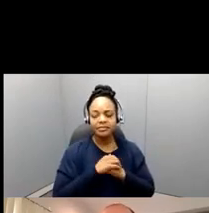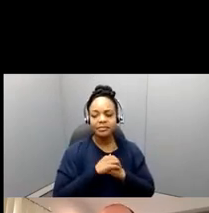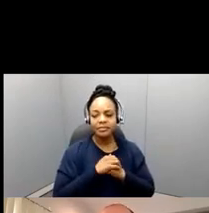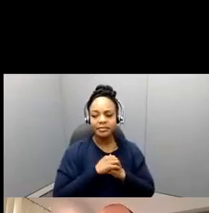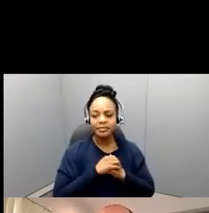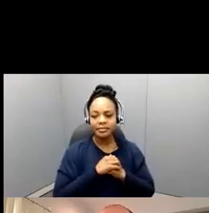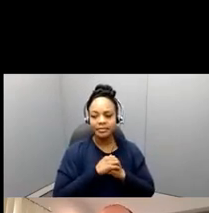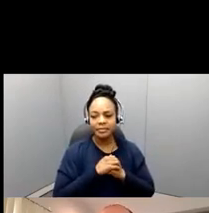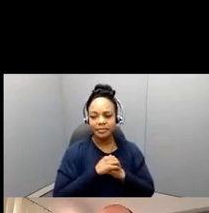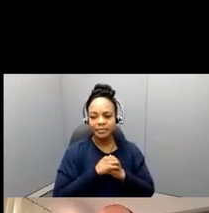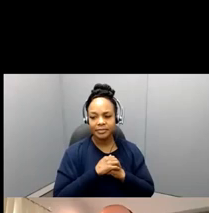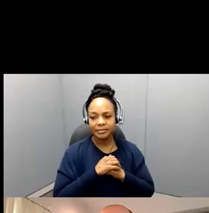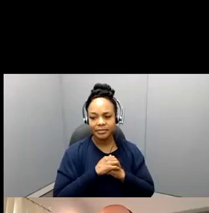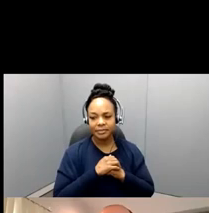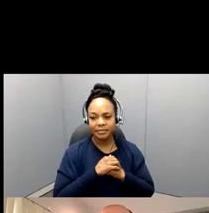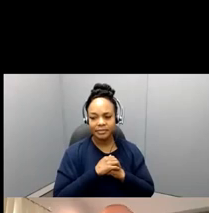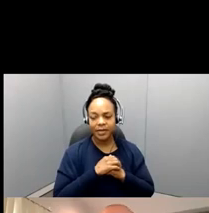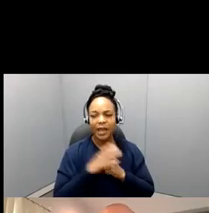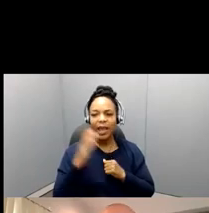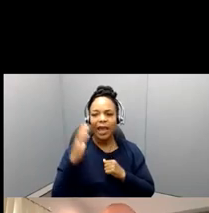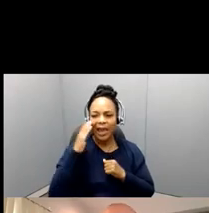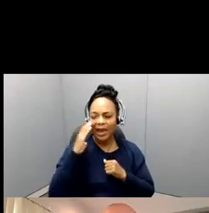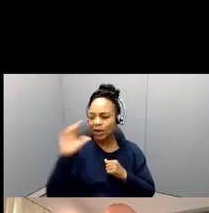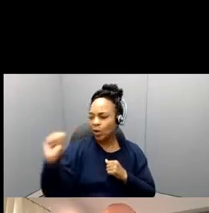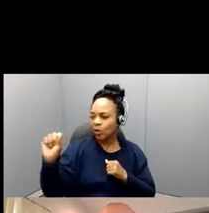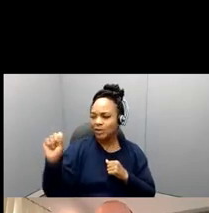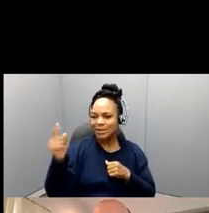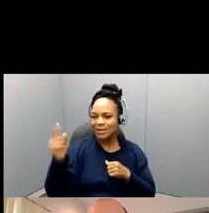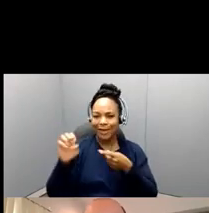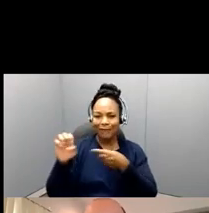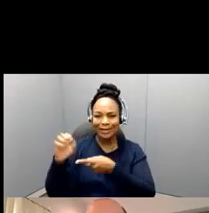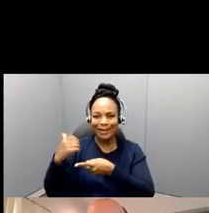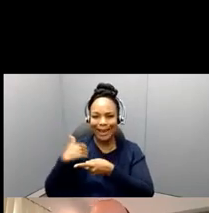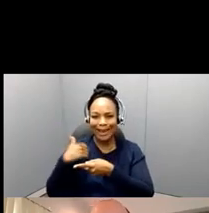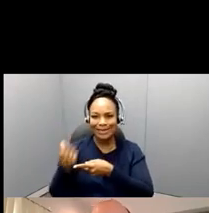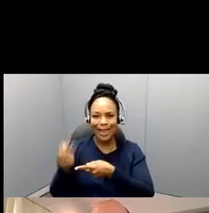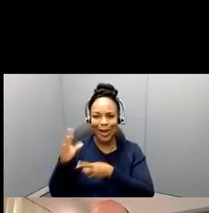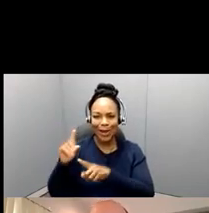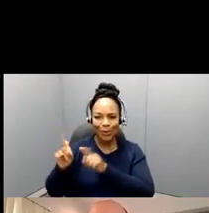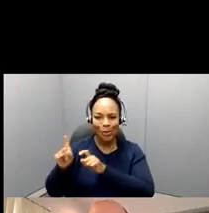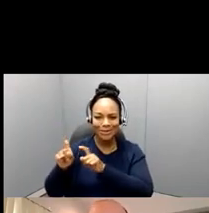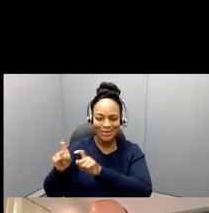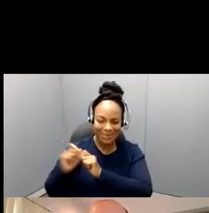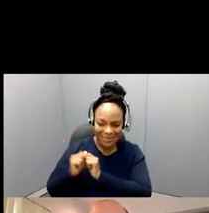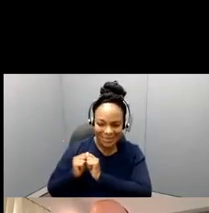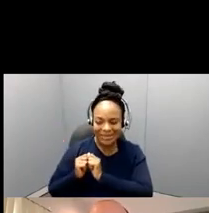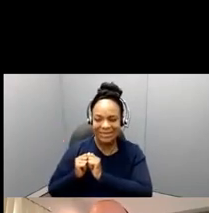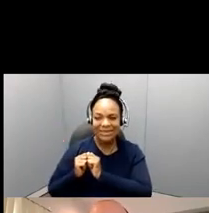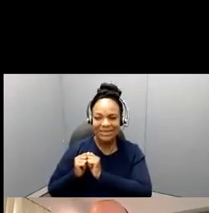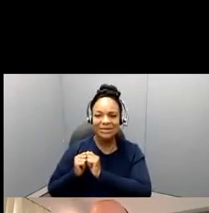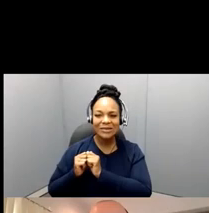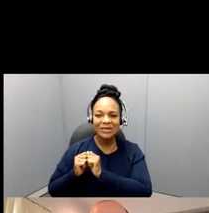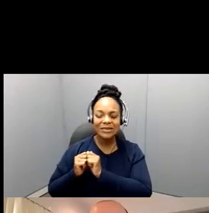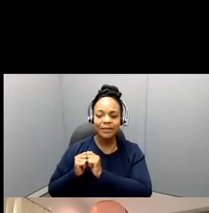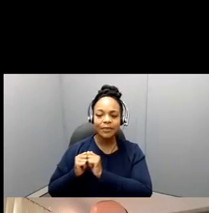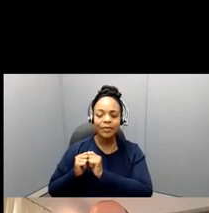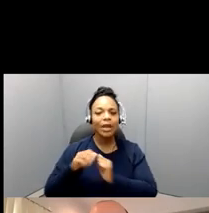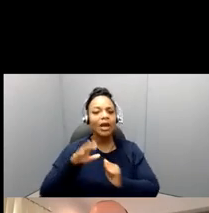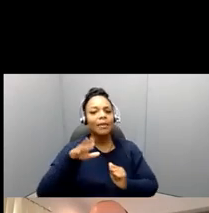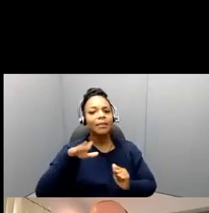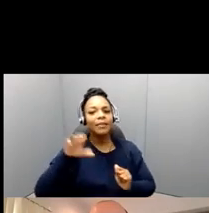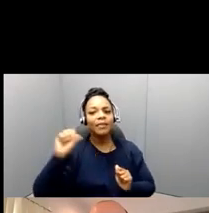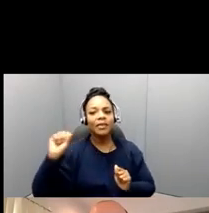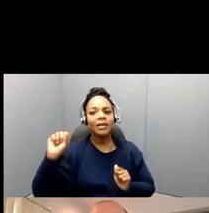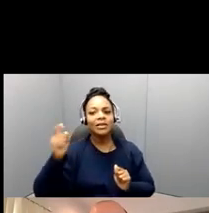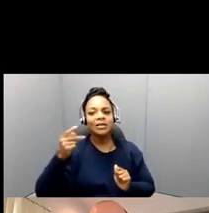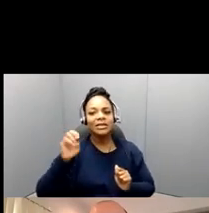all right, and, and I know Stephanie's getting a lot of questions there, others? Um, George, quite a few people,